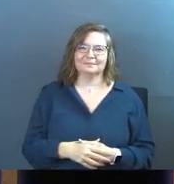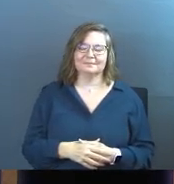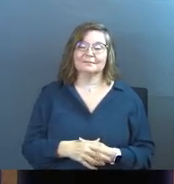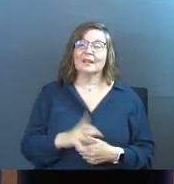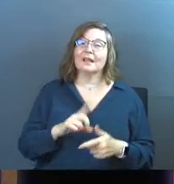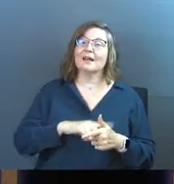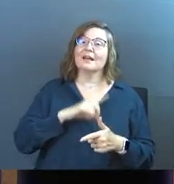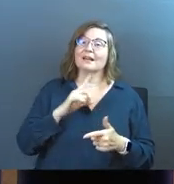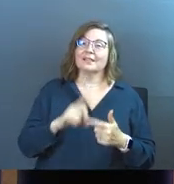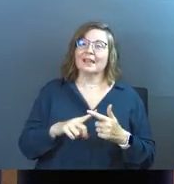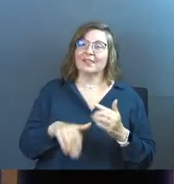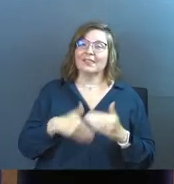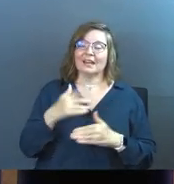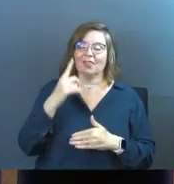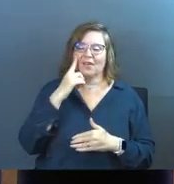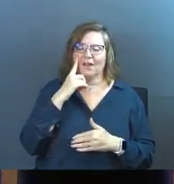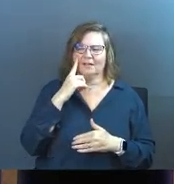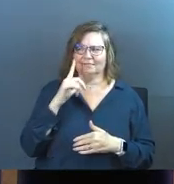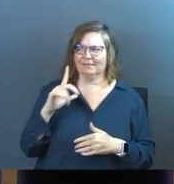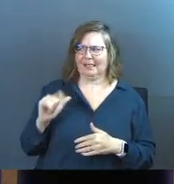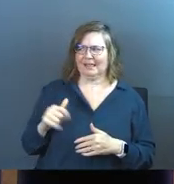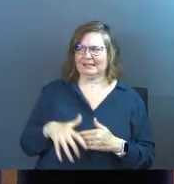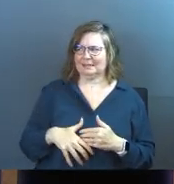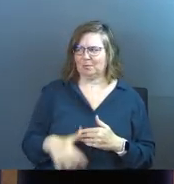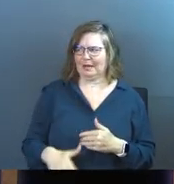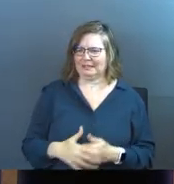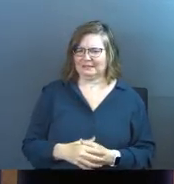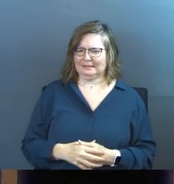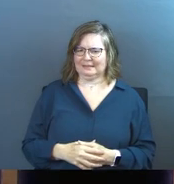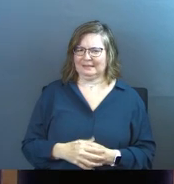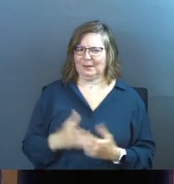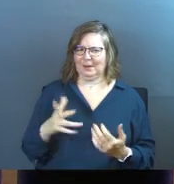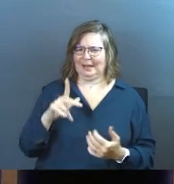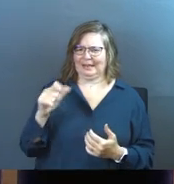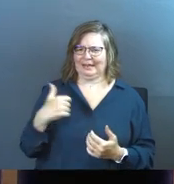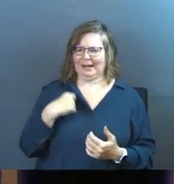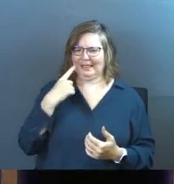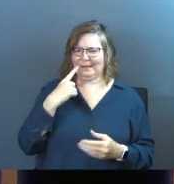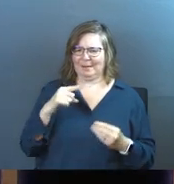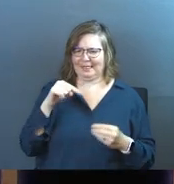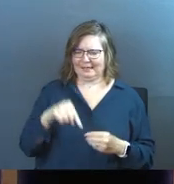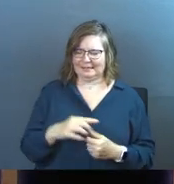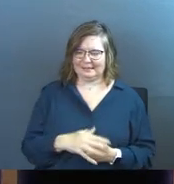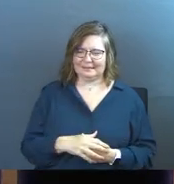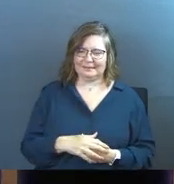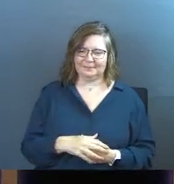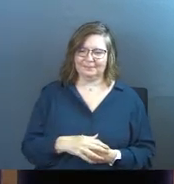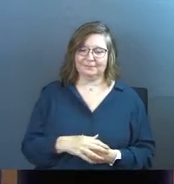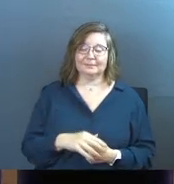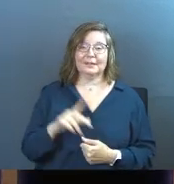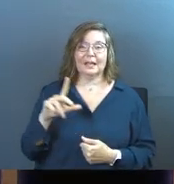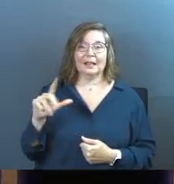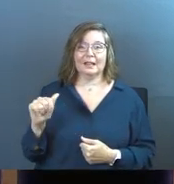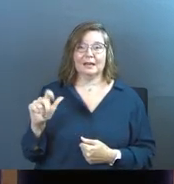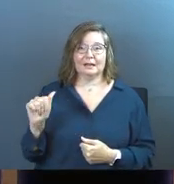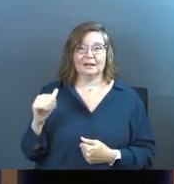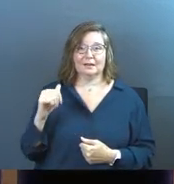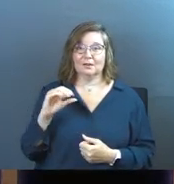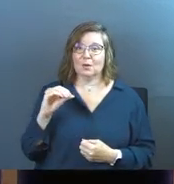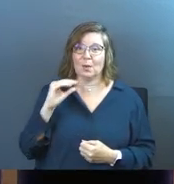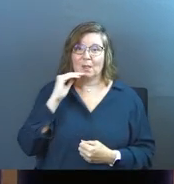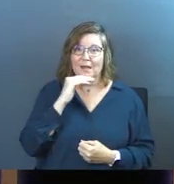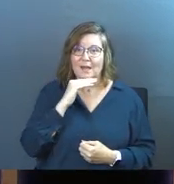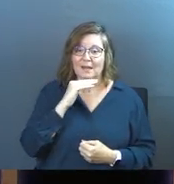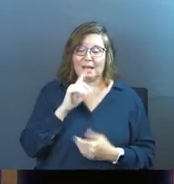And then the very next thought is Linda's pregnant. What's Linda going to think about this? And Linda, no